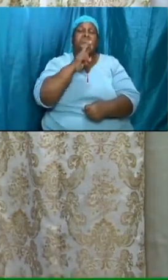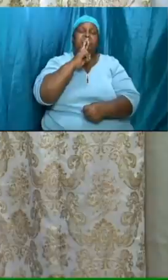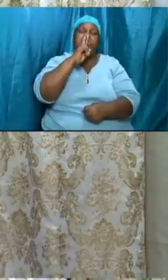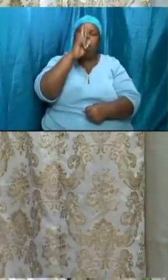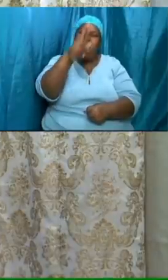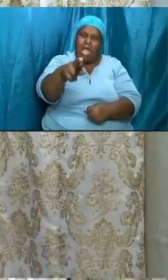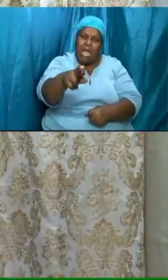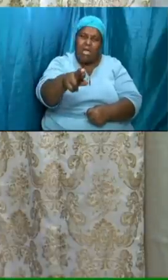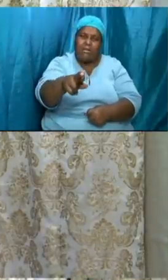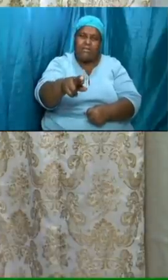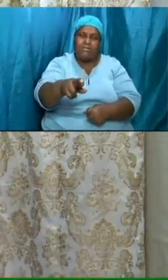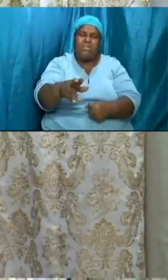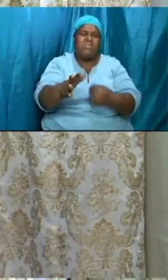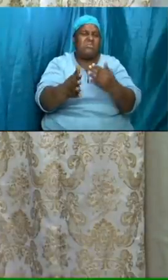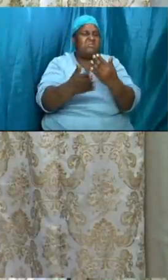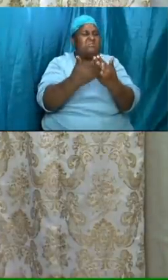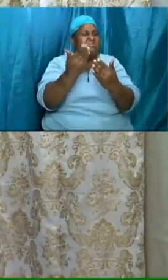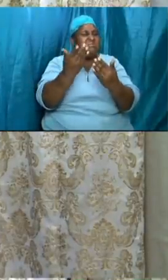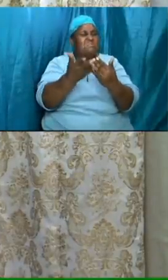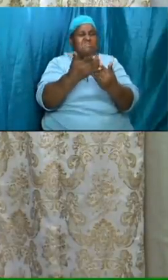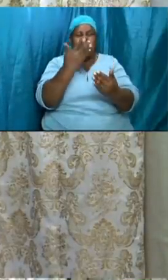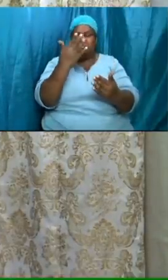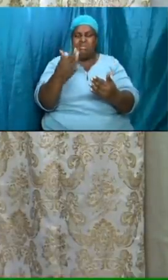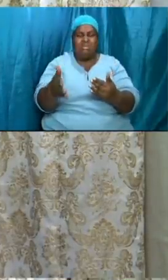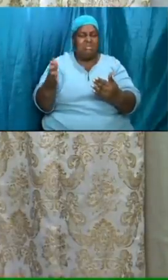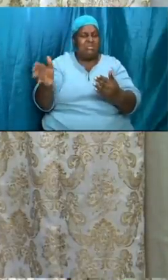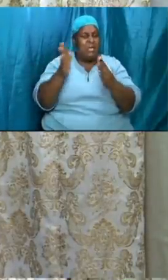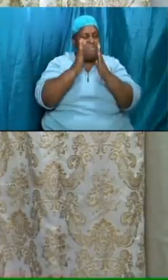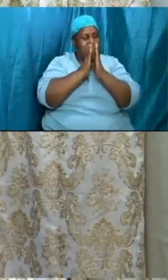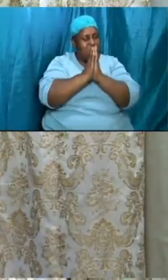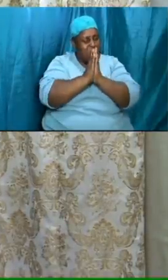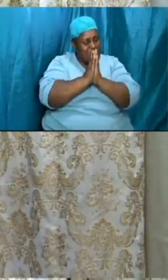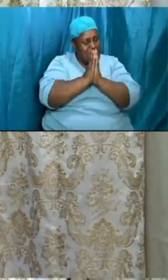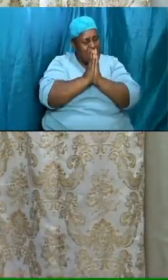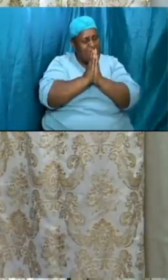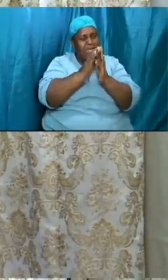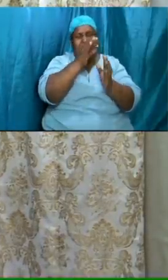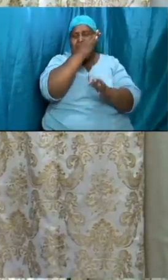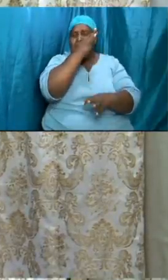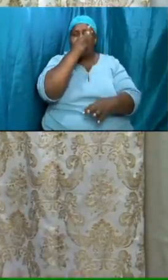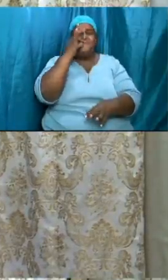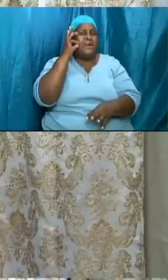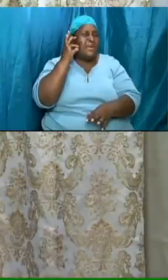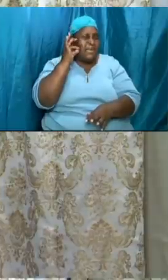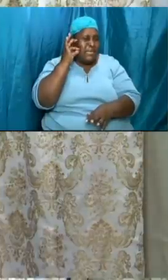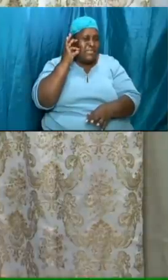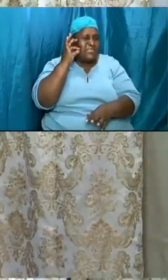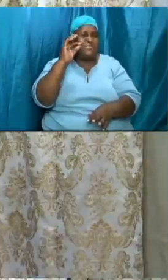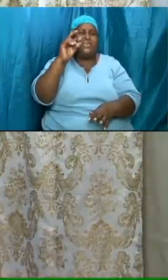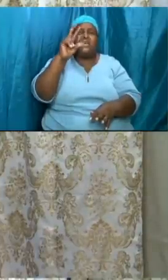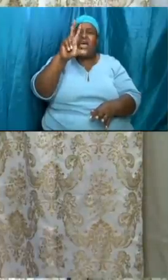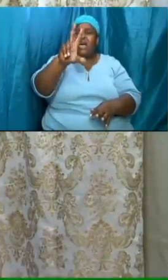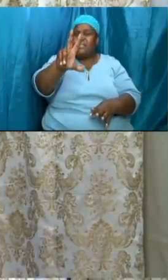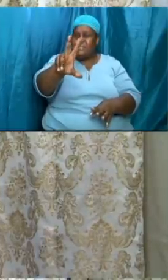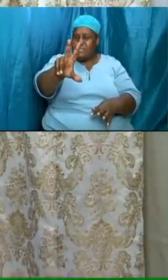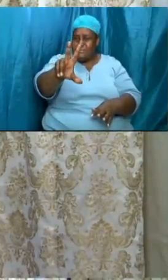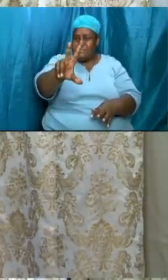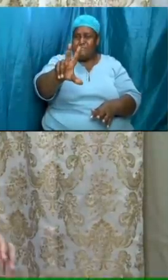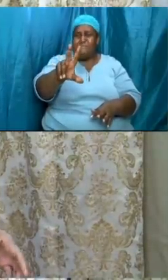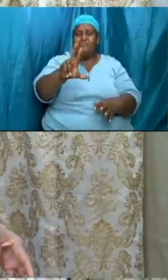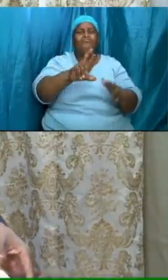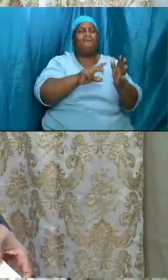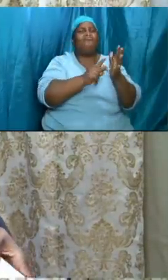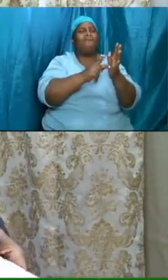it is simple things like praying fasting and the third ancient landmark